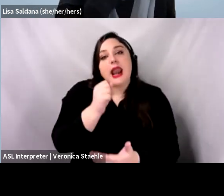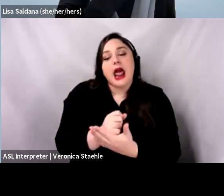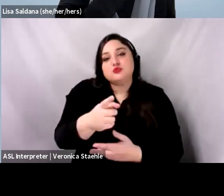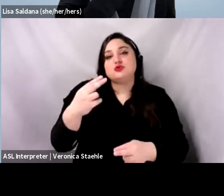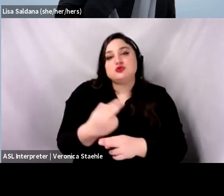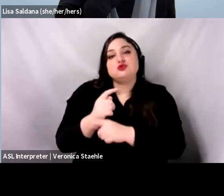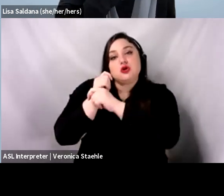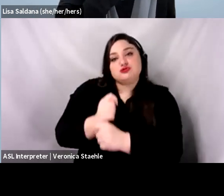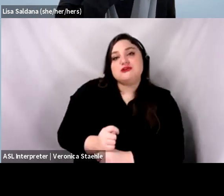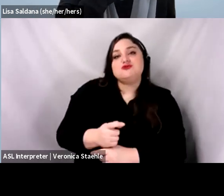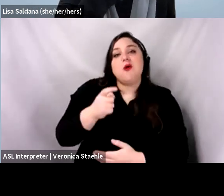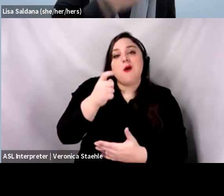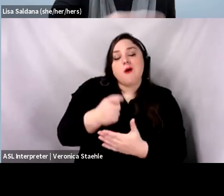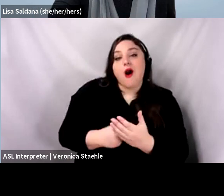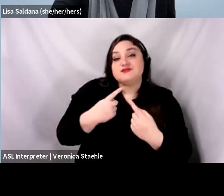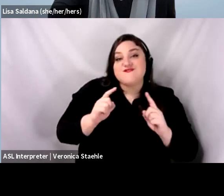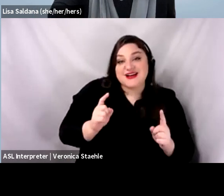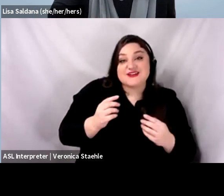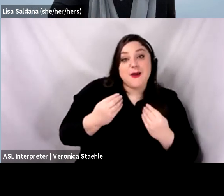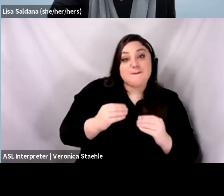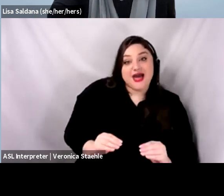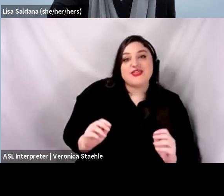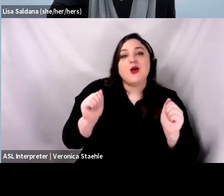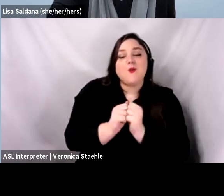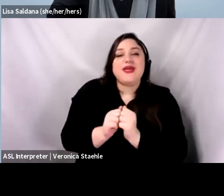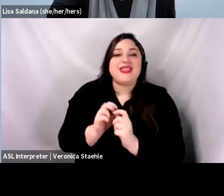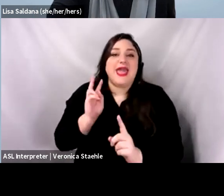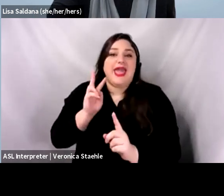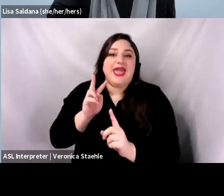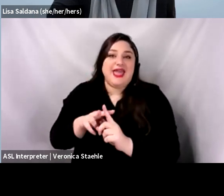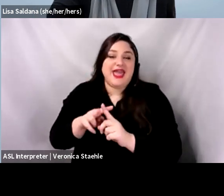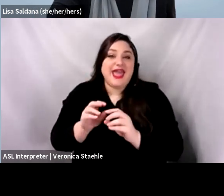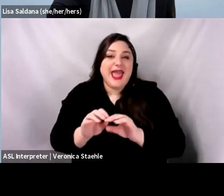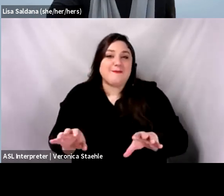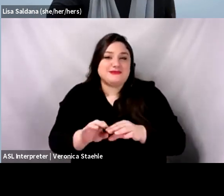methods, but with implementation outcomes as your denominator.